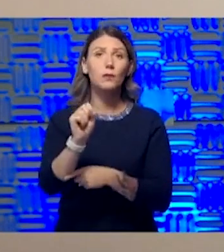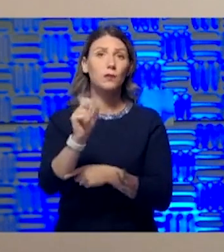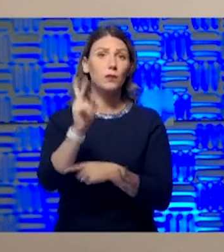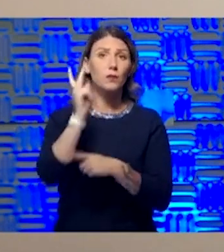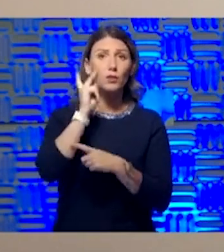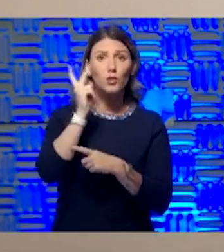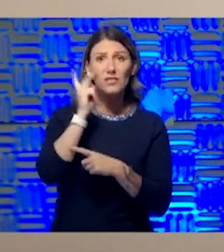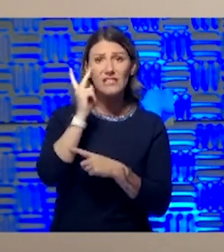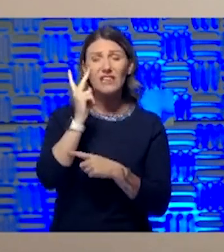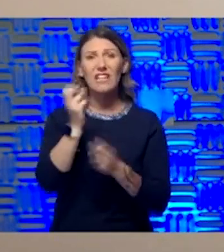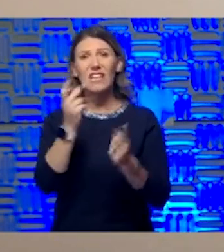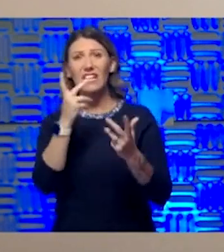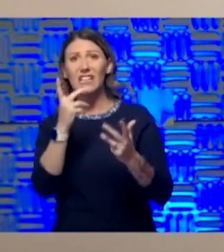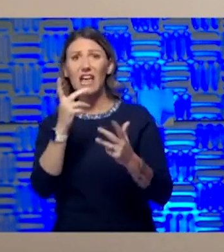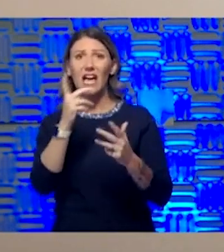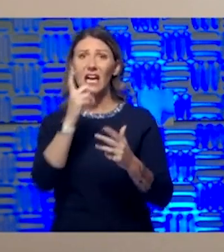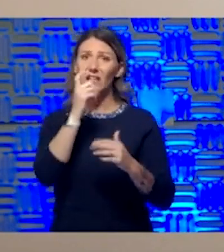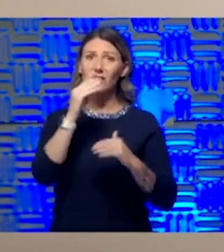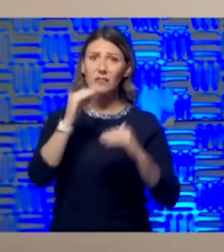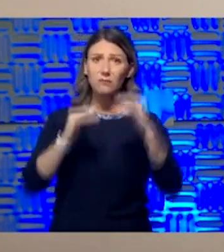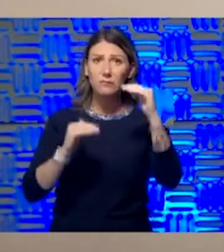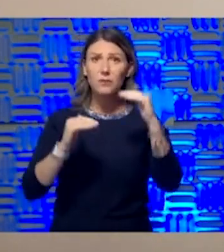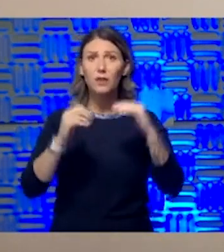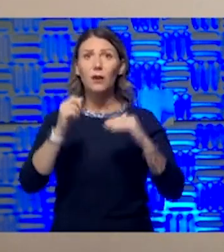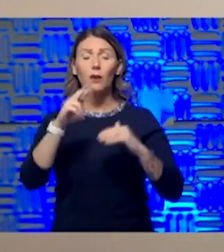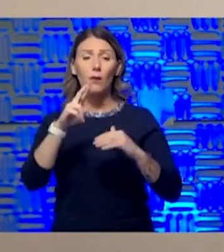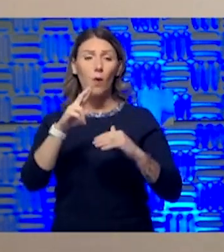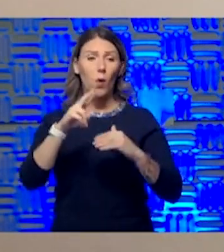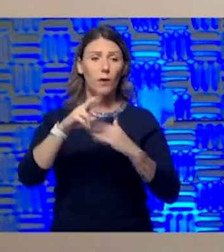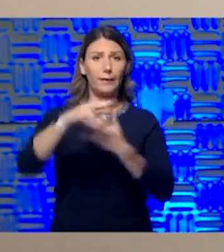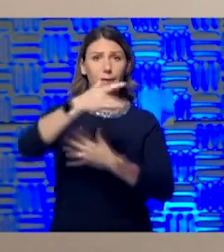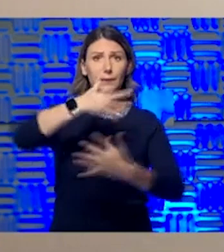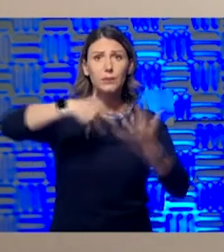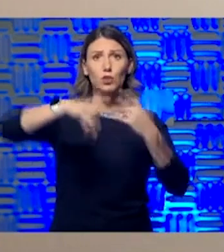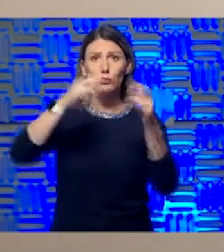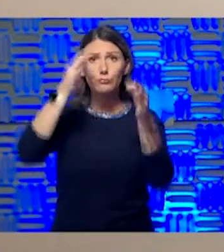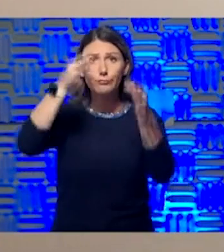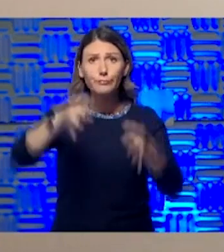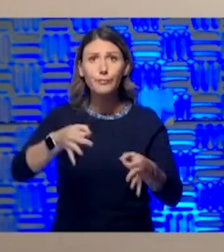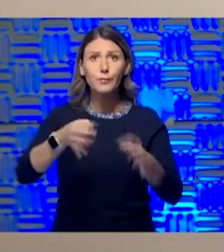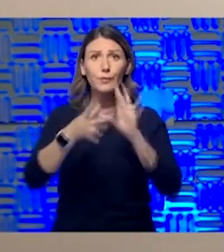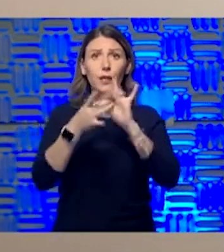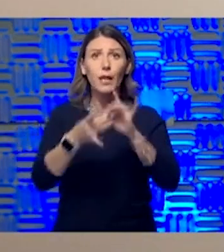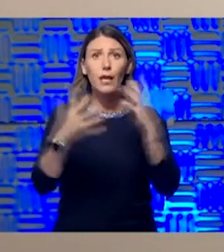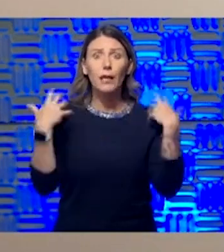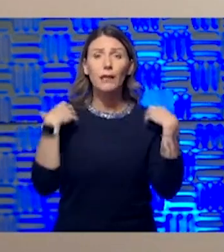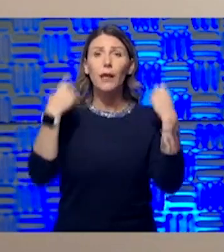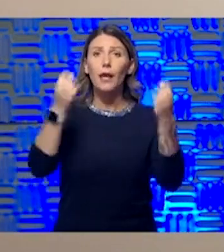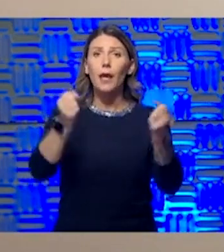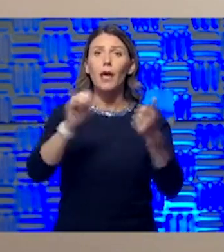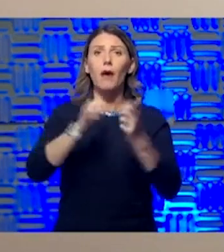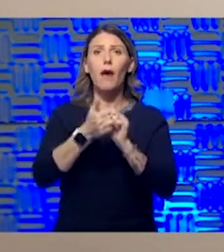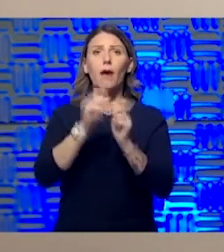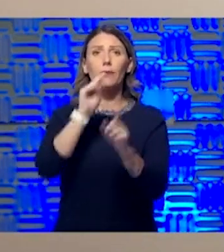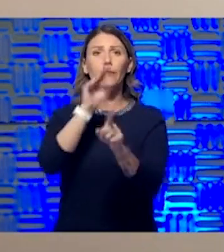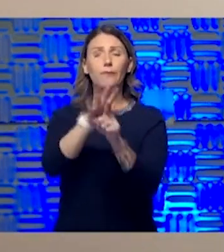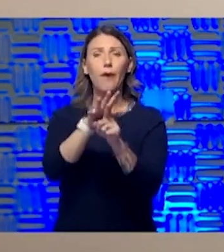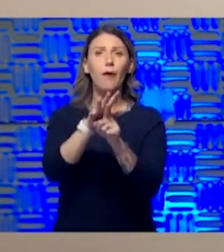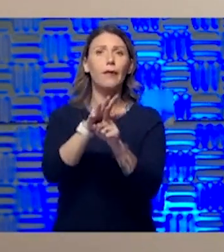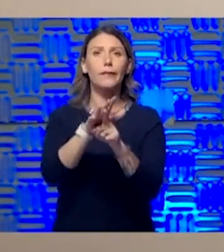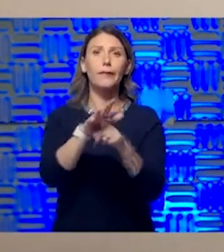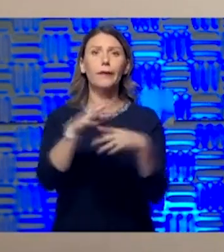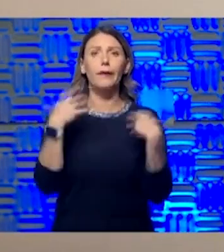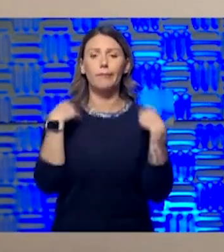these inequities. You hear people talking about the social determinants of health and how those things are affecting health outcomes. I